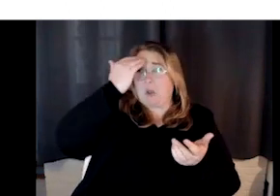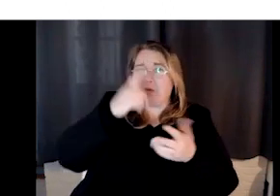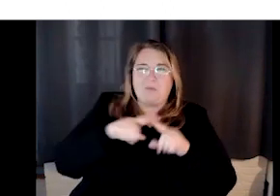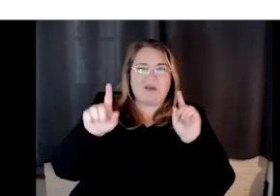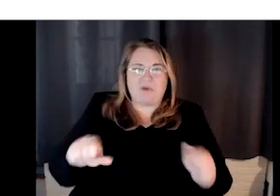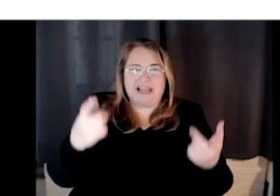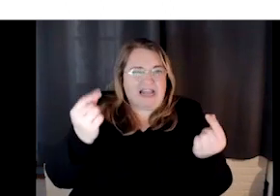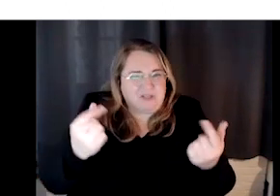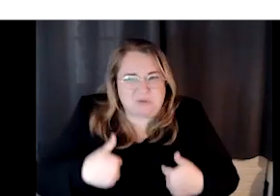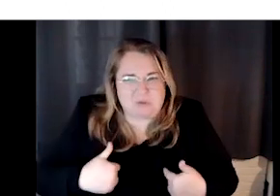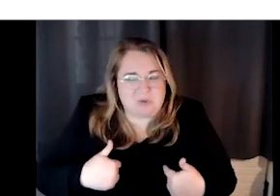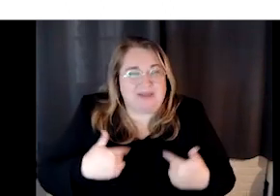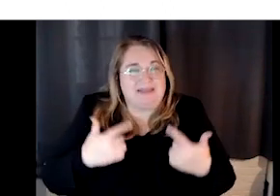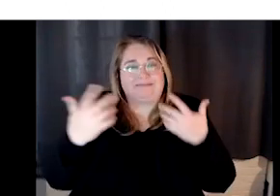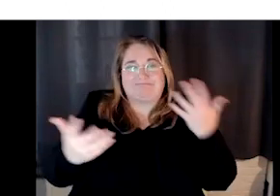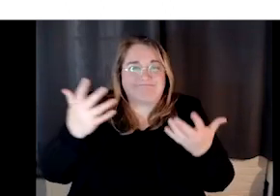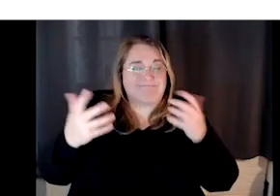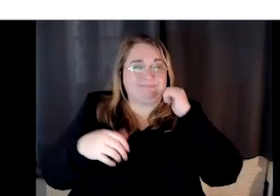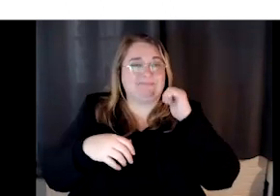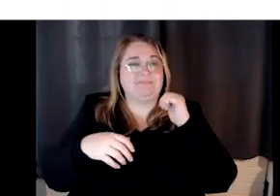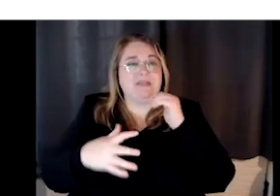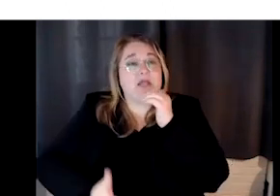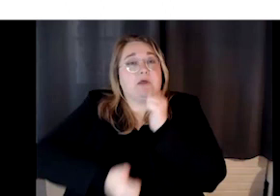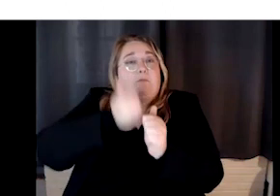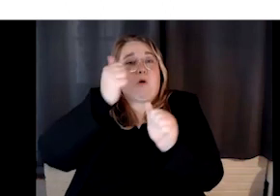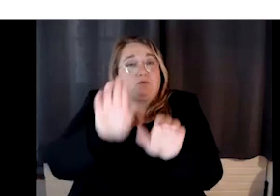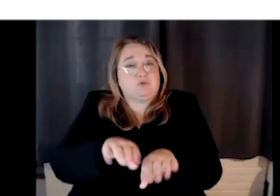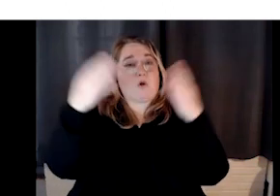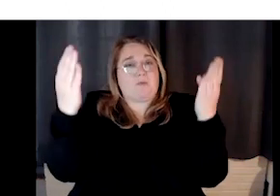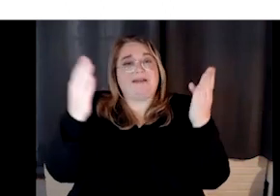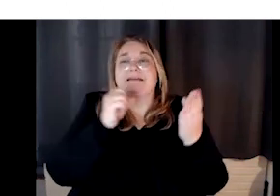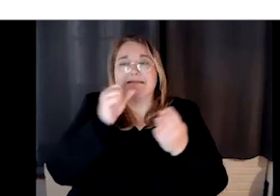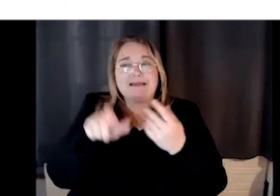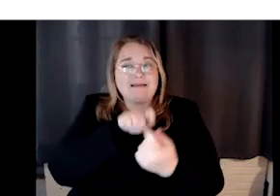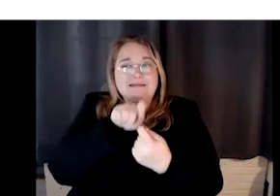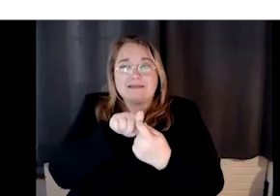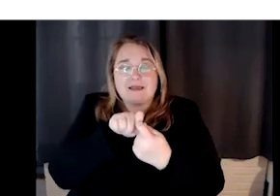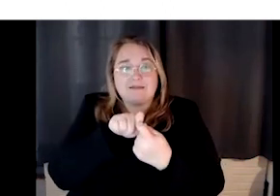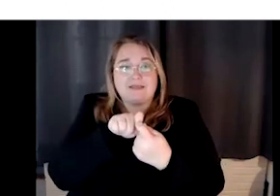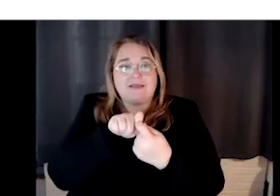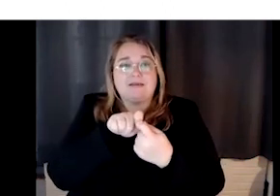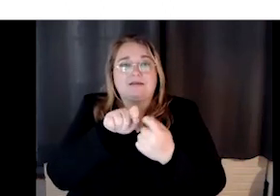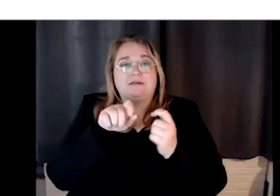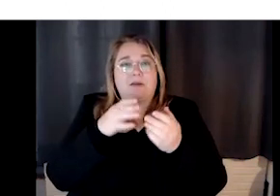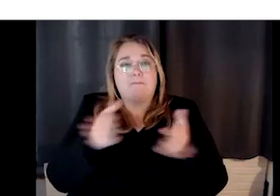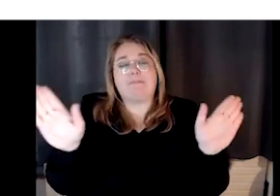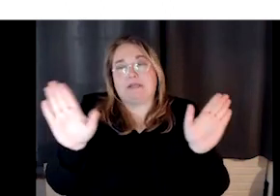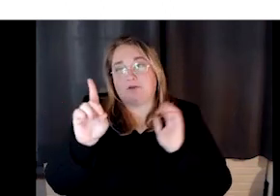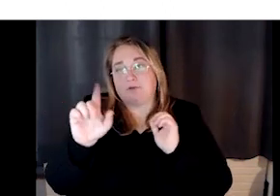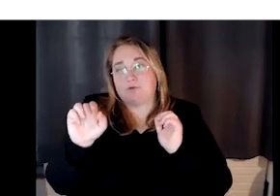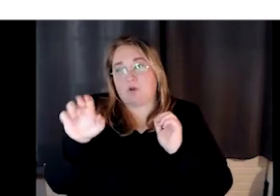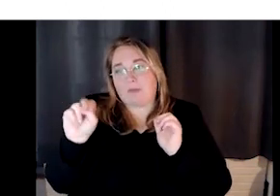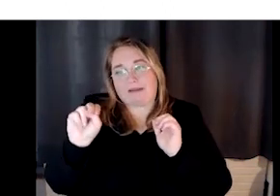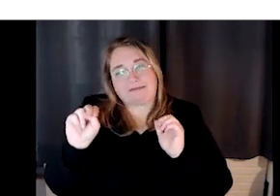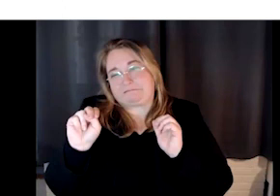uh, license is not quite public domain. Public domain is just anything that you can use. It doesn't, it's copyright